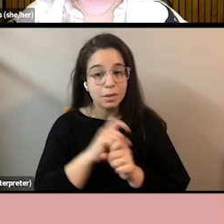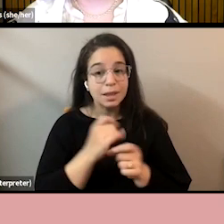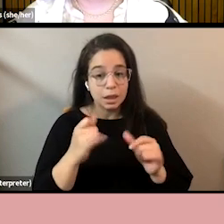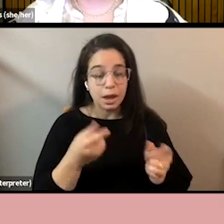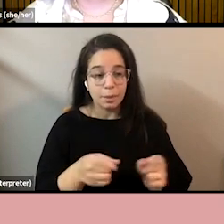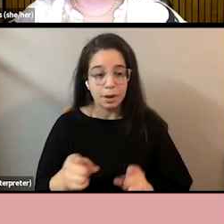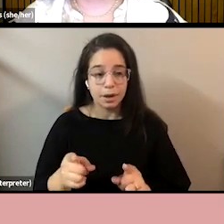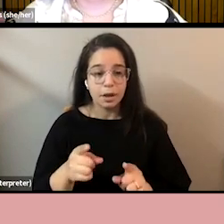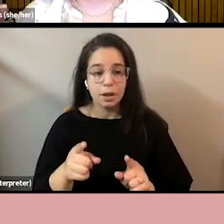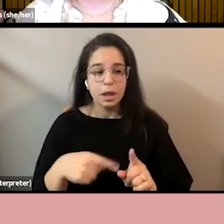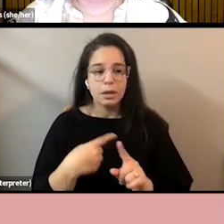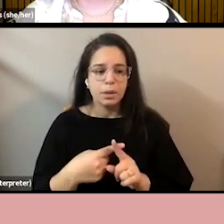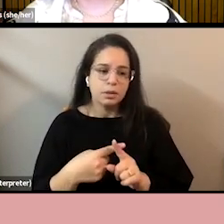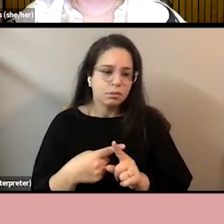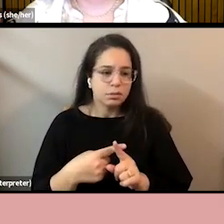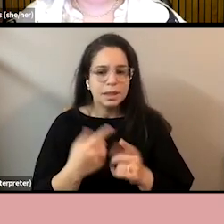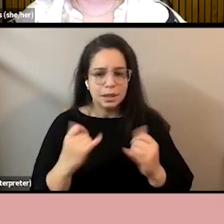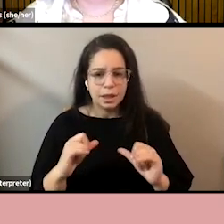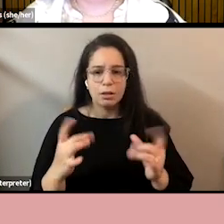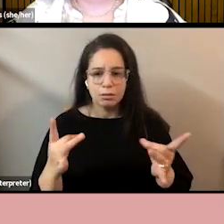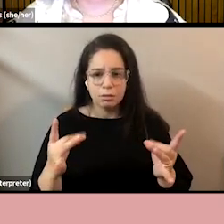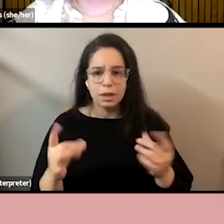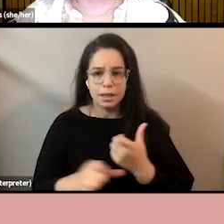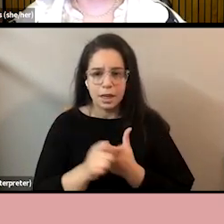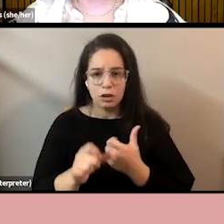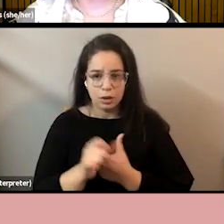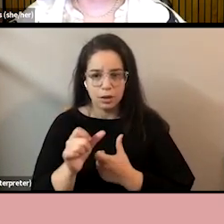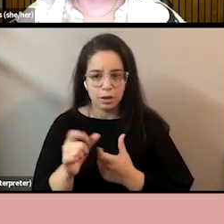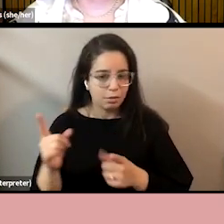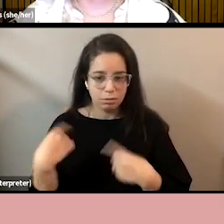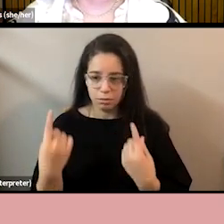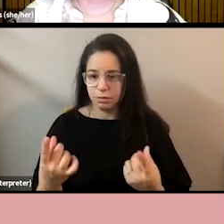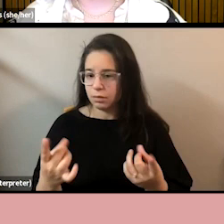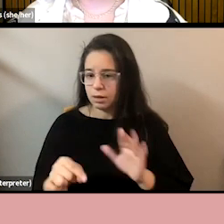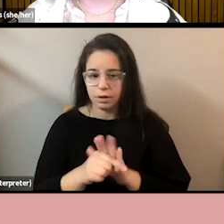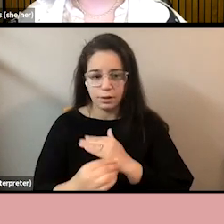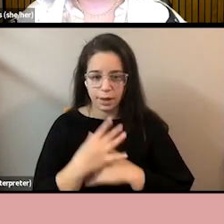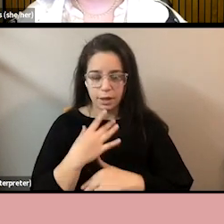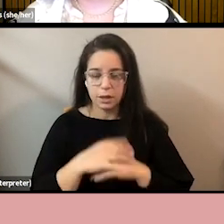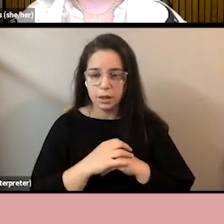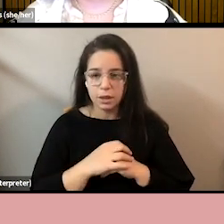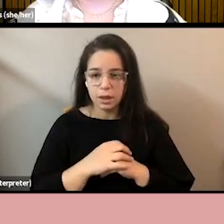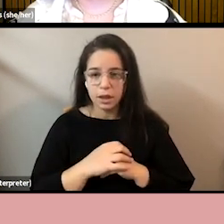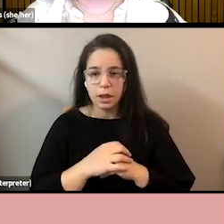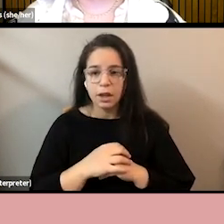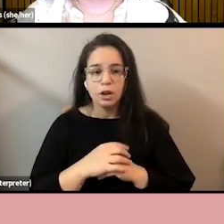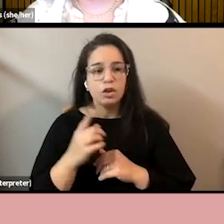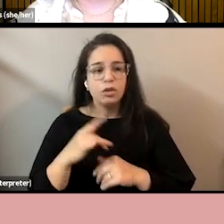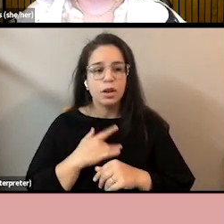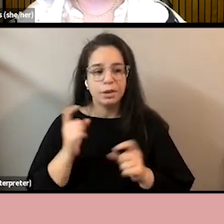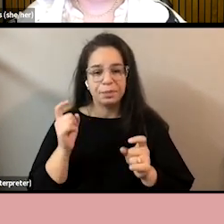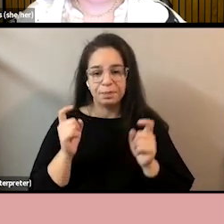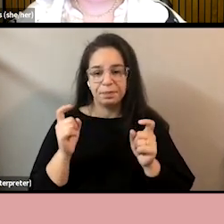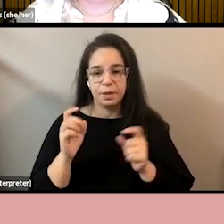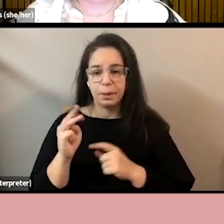And it doesn't mean it's not as dangerous and as harmful as it always has been. It can be easy to write off microaggressions. It's not a big